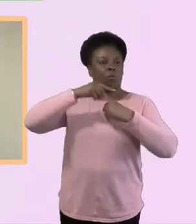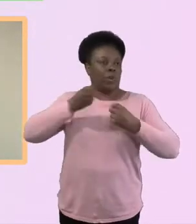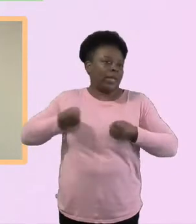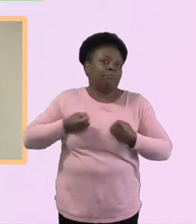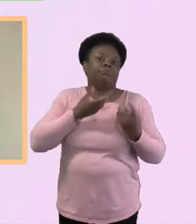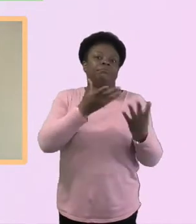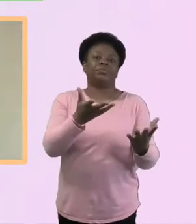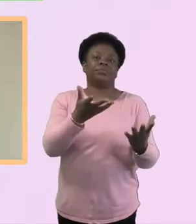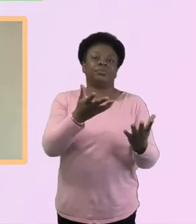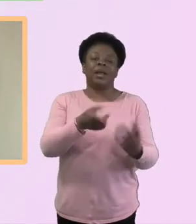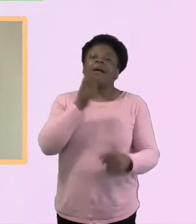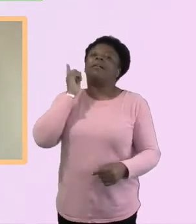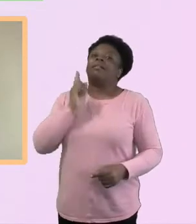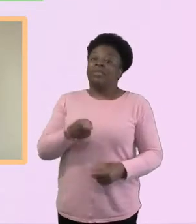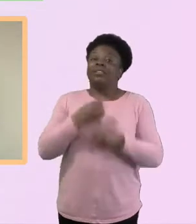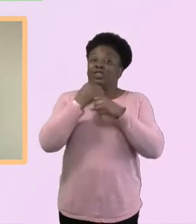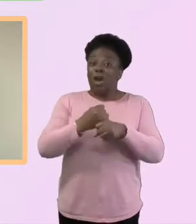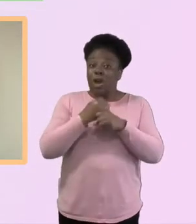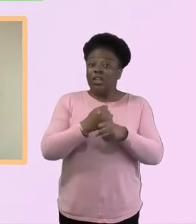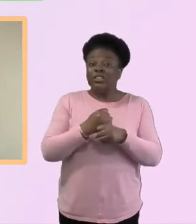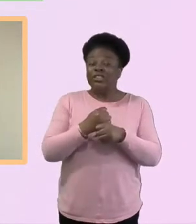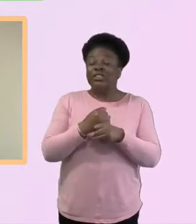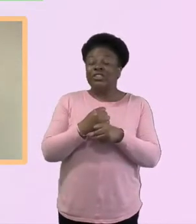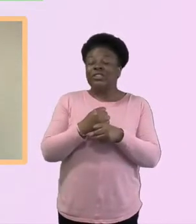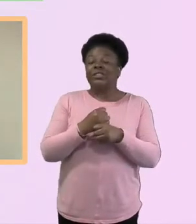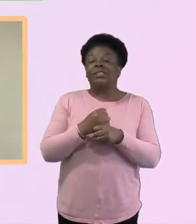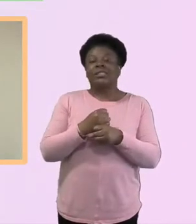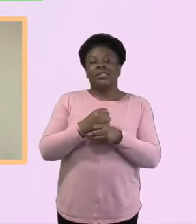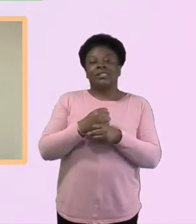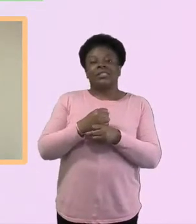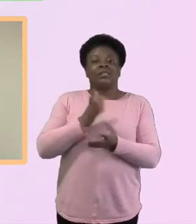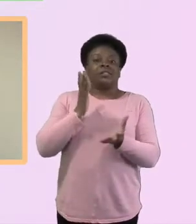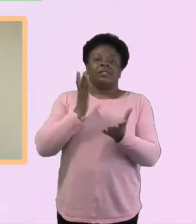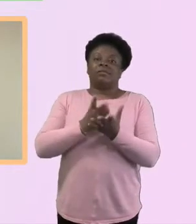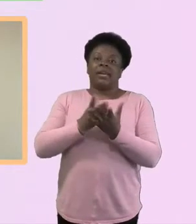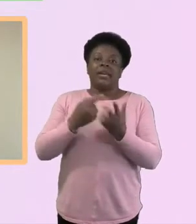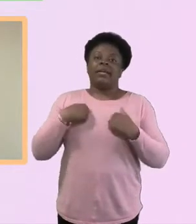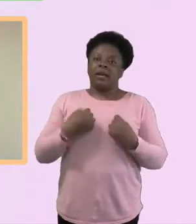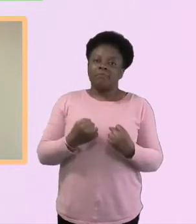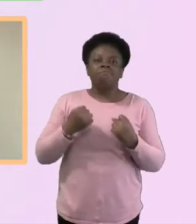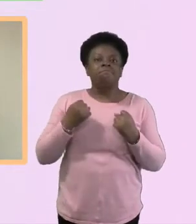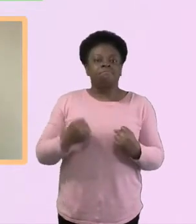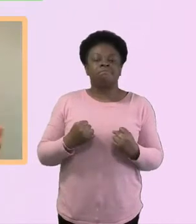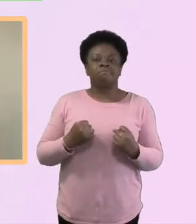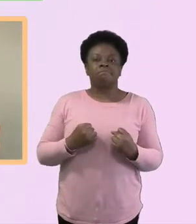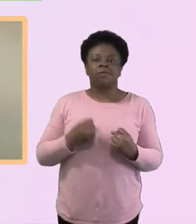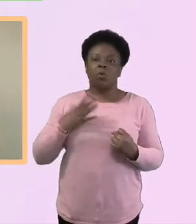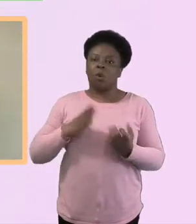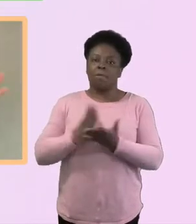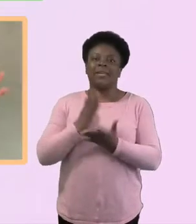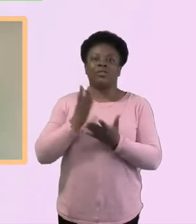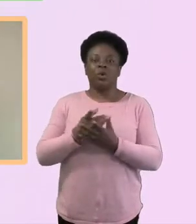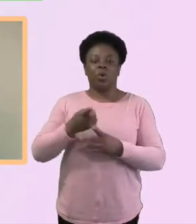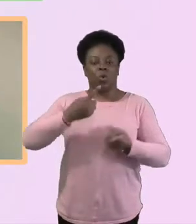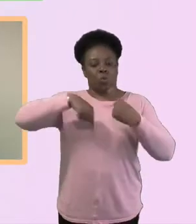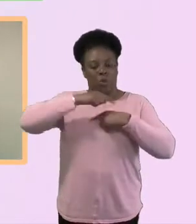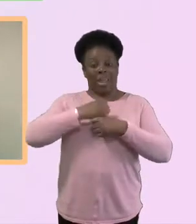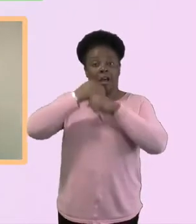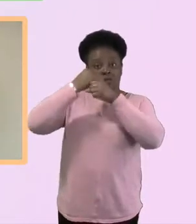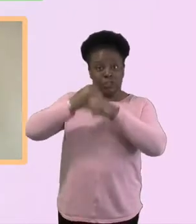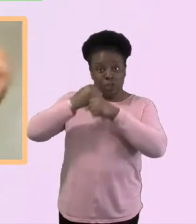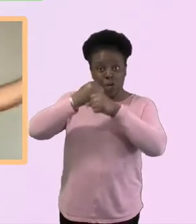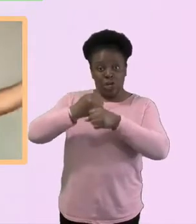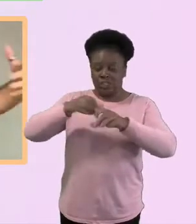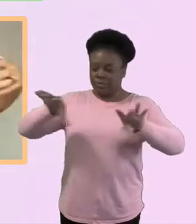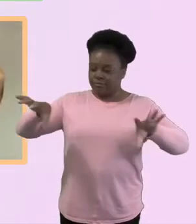so for me, kind of like Ezra was saying, one of the things I'm really kind of adamant about for us as a church body, as the people, not the building, as the